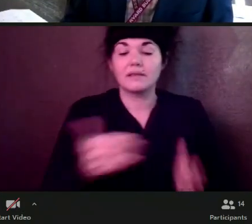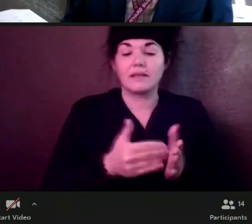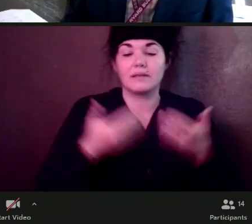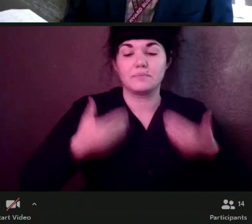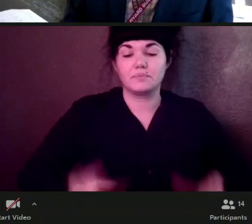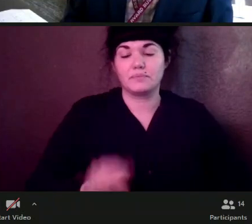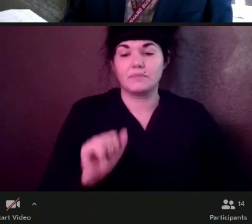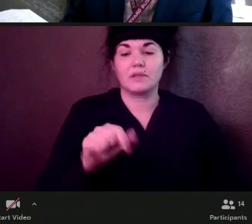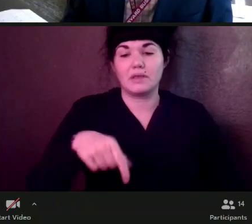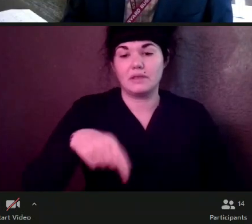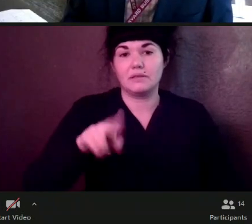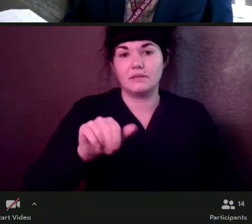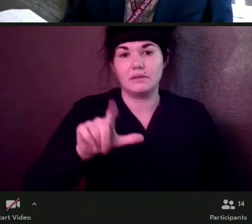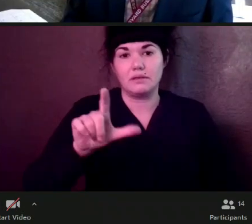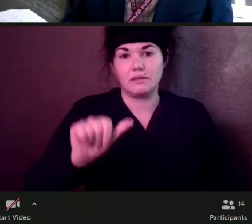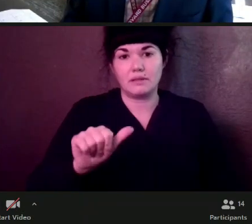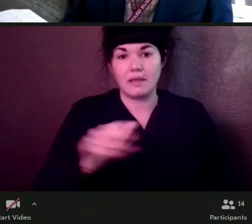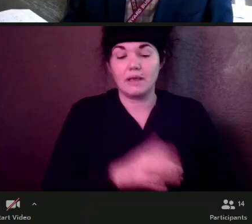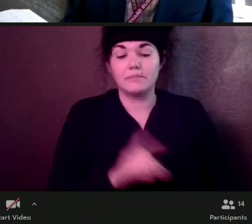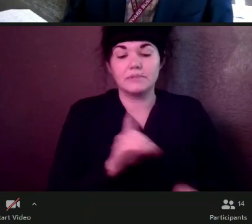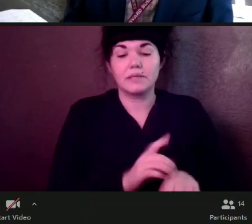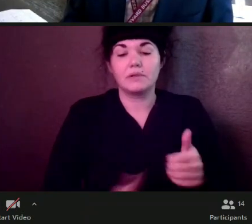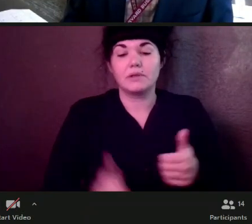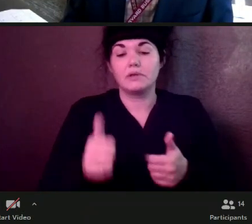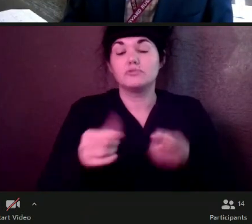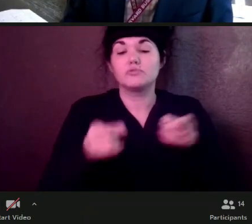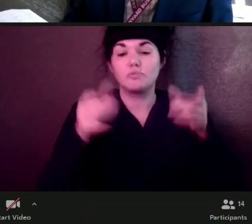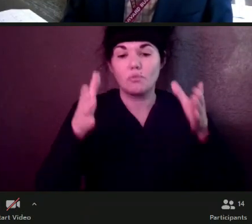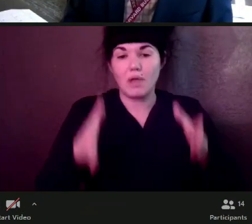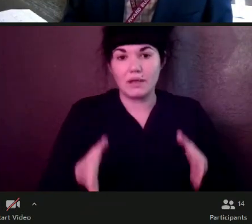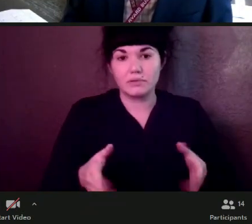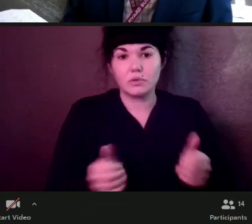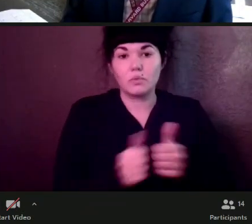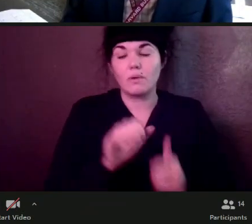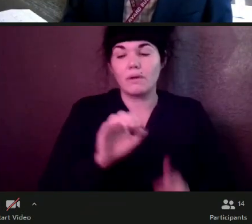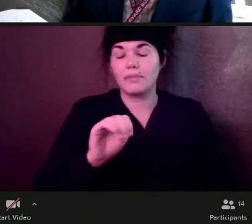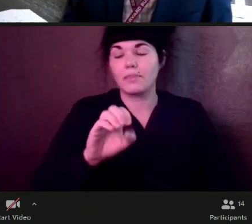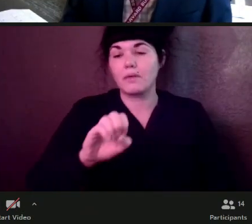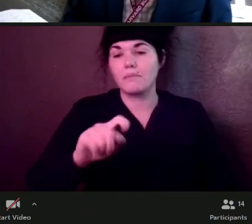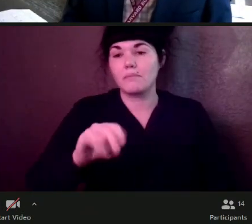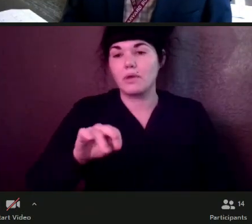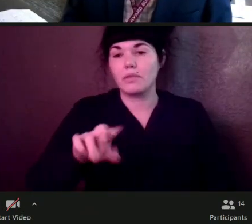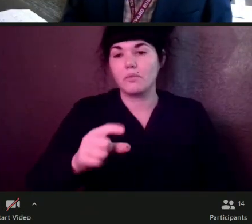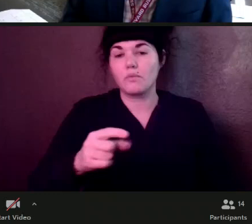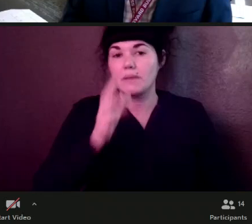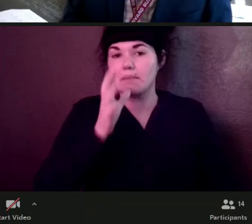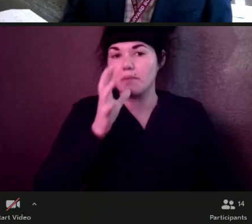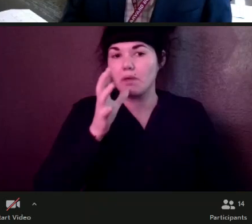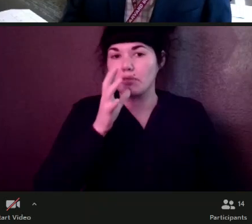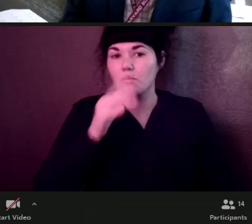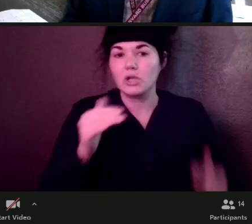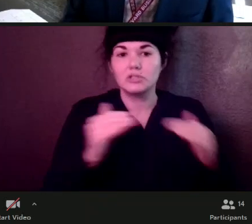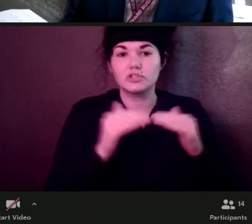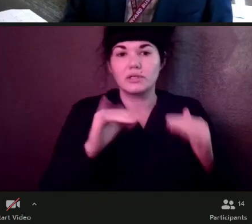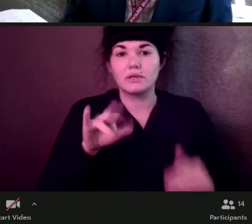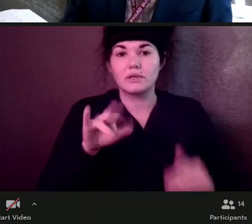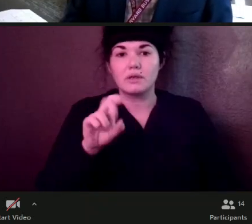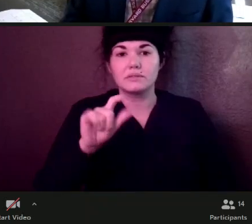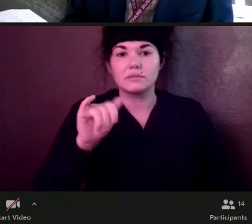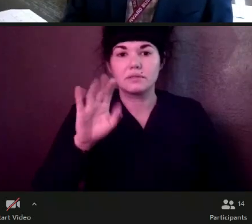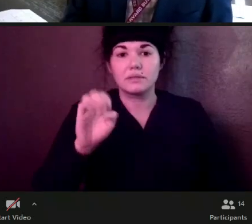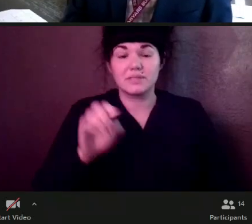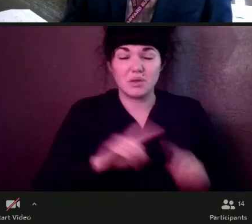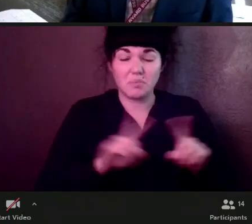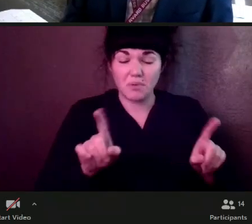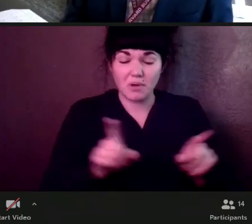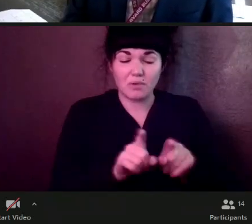and I am deputy director with Mothering Justice, but I am also a severe asthmatic. Um, I've had asthma